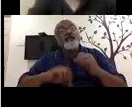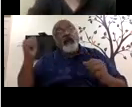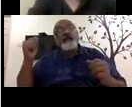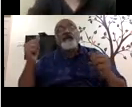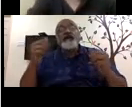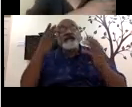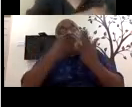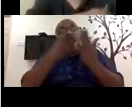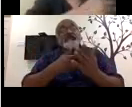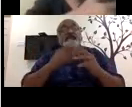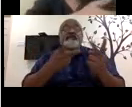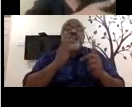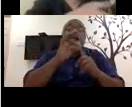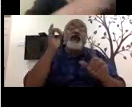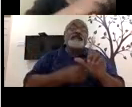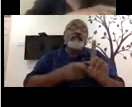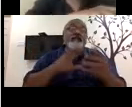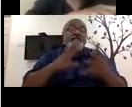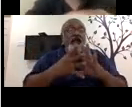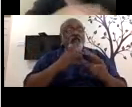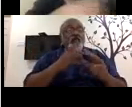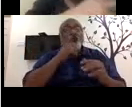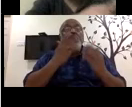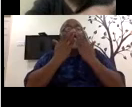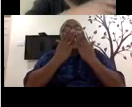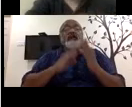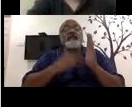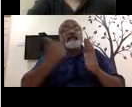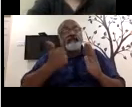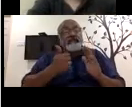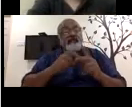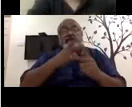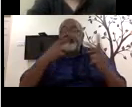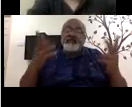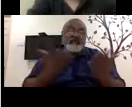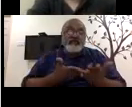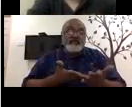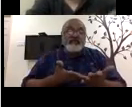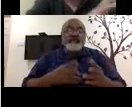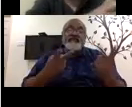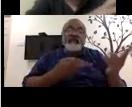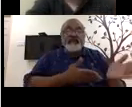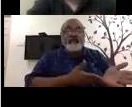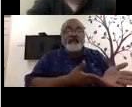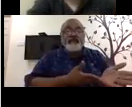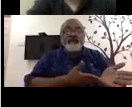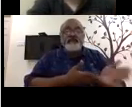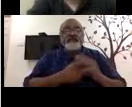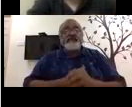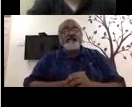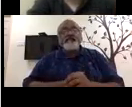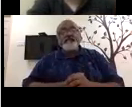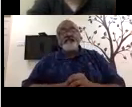track that I will plan if I were a policy maker or an education or a, or in the ministry. Okay. There are two responses,